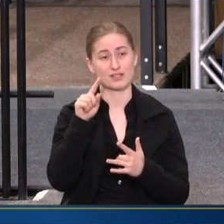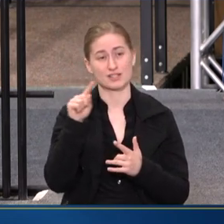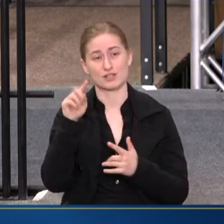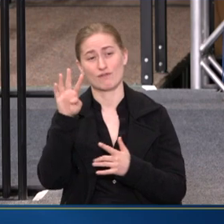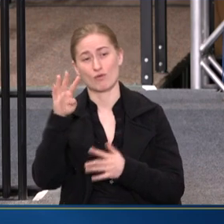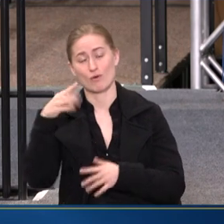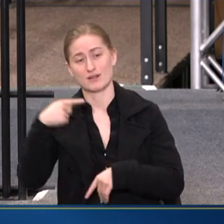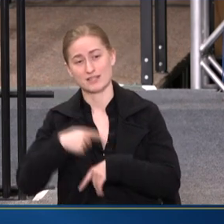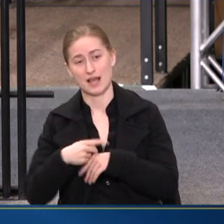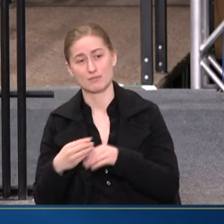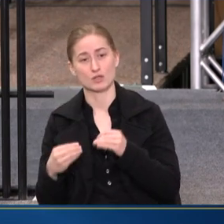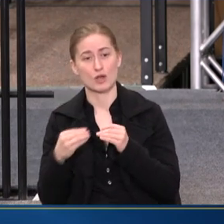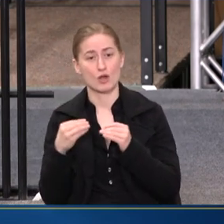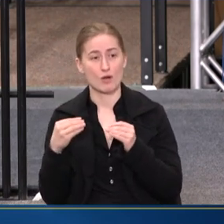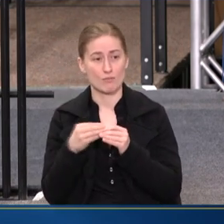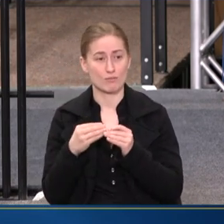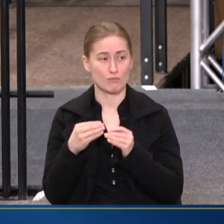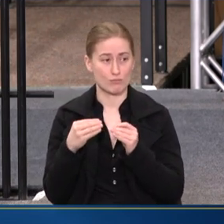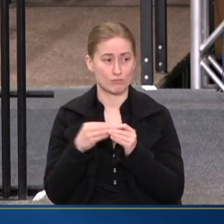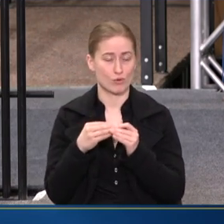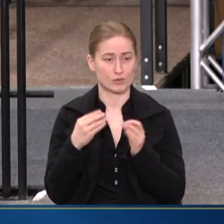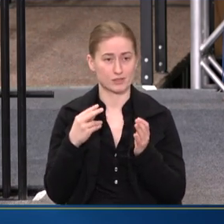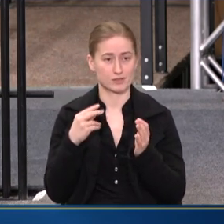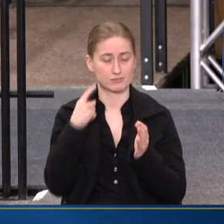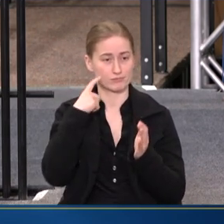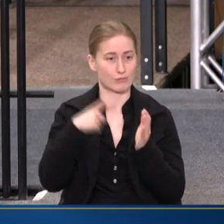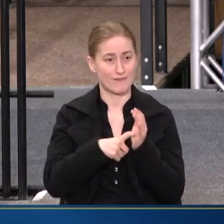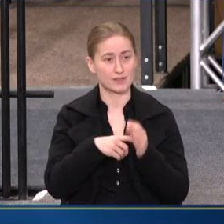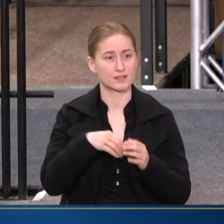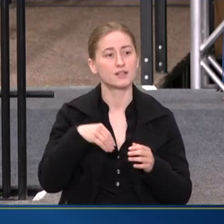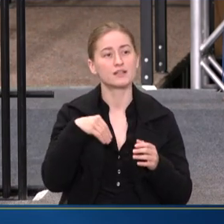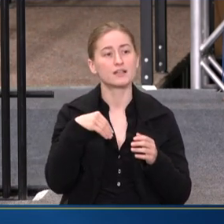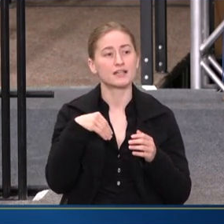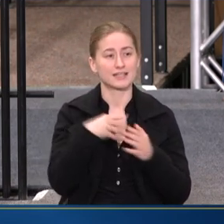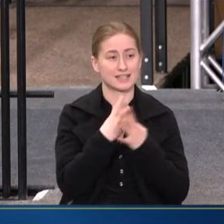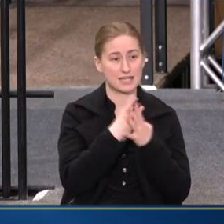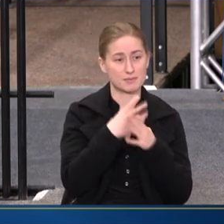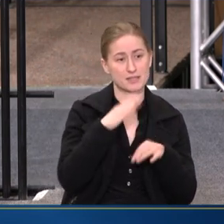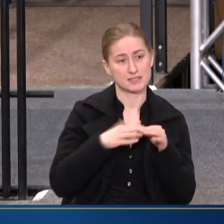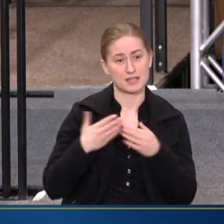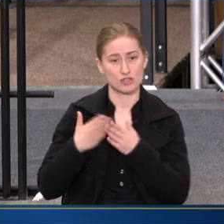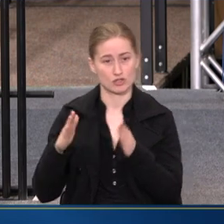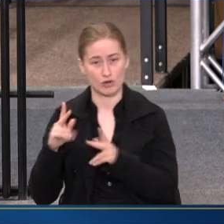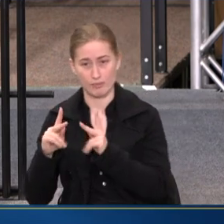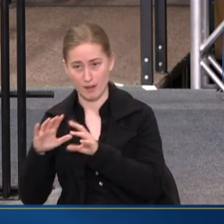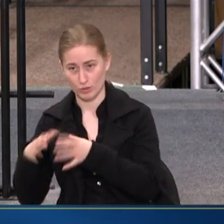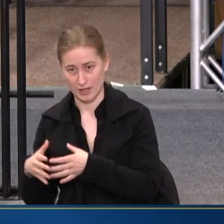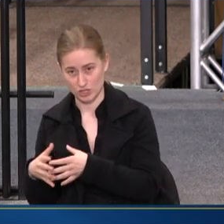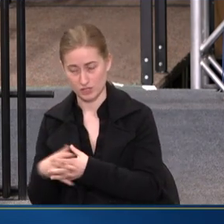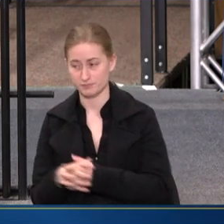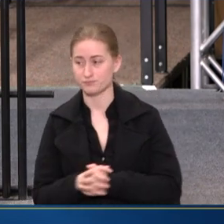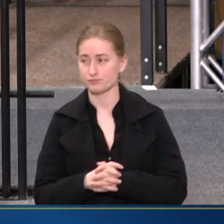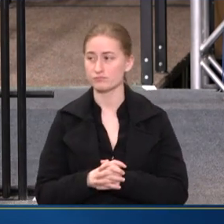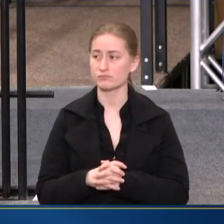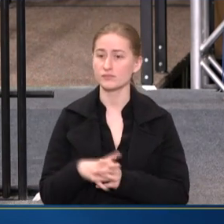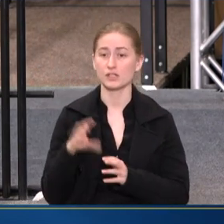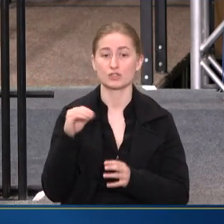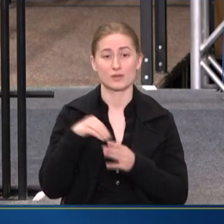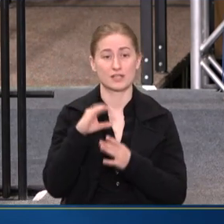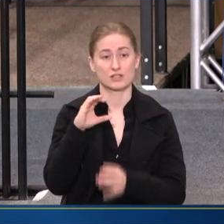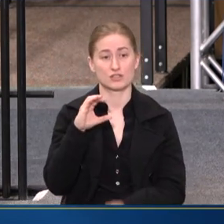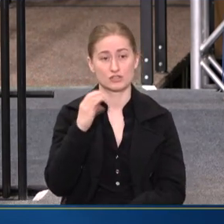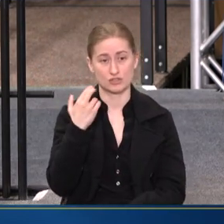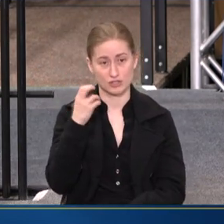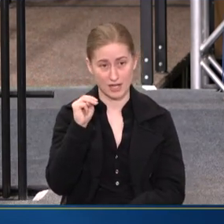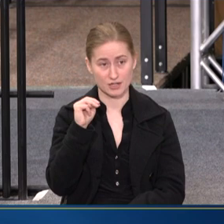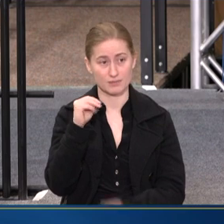times more prevalent among jail inmates than in our general populations. So, in Chatham County,